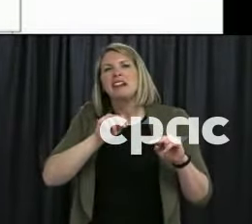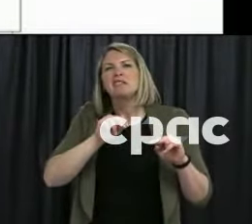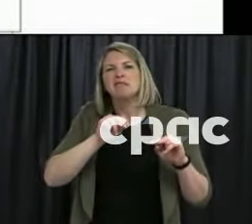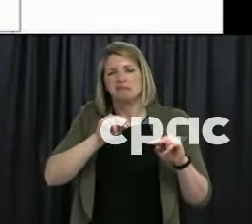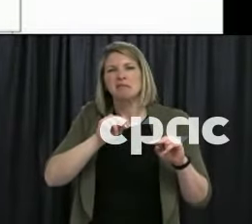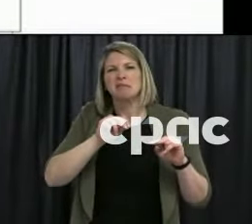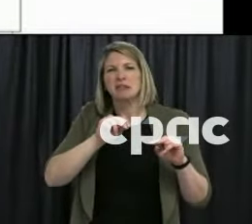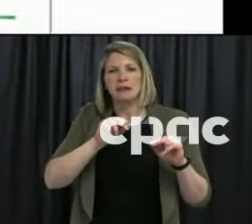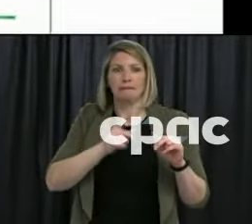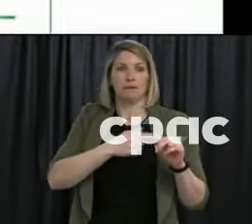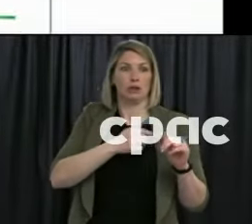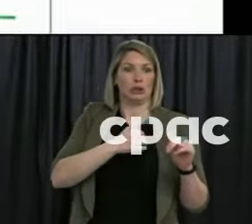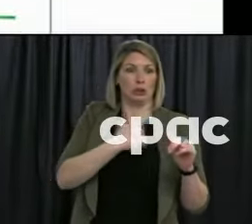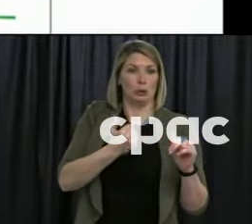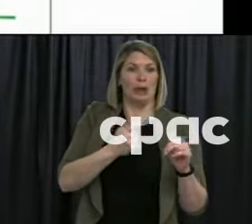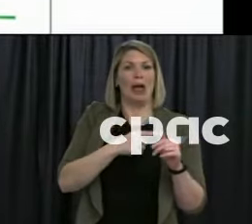30.